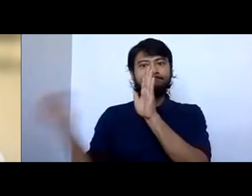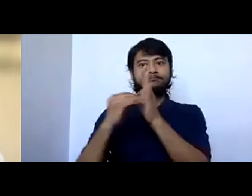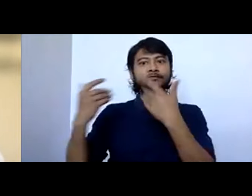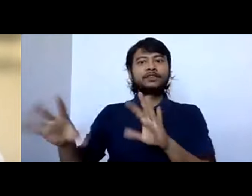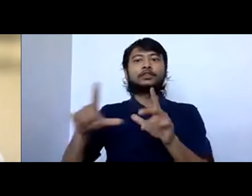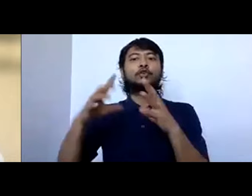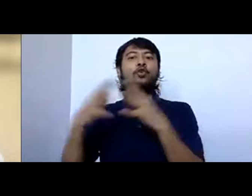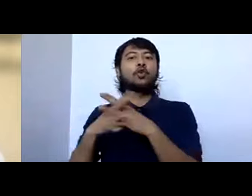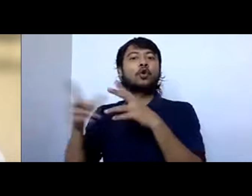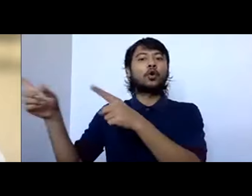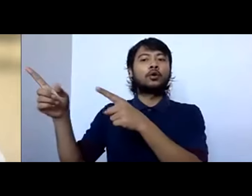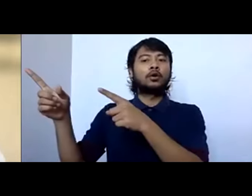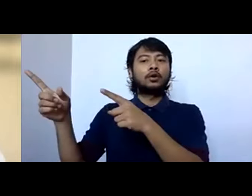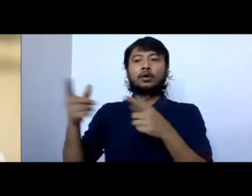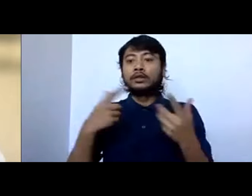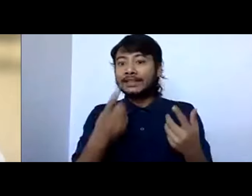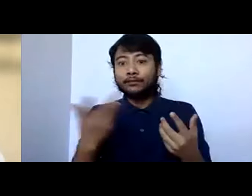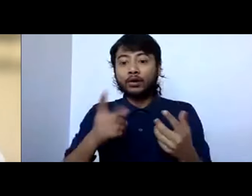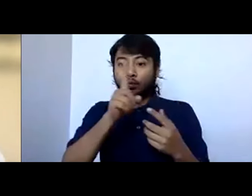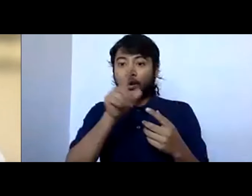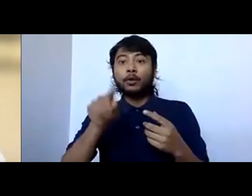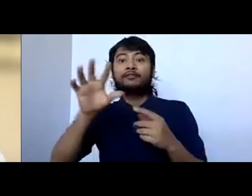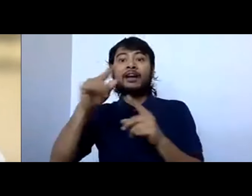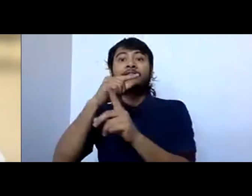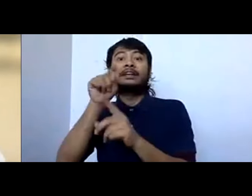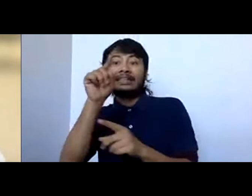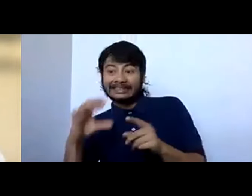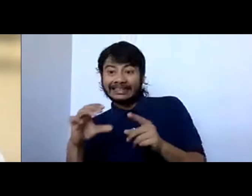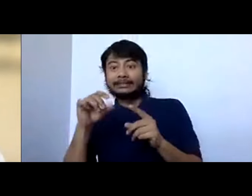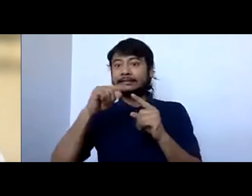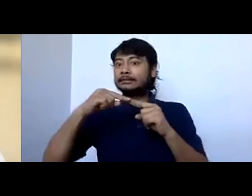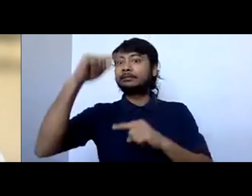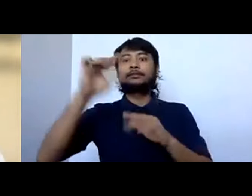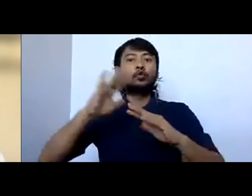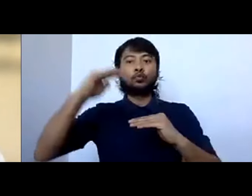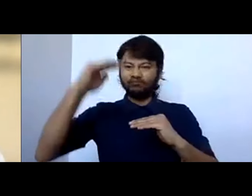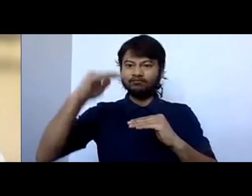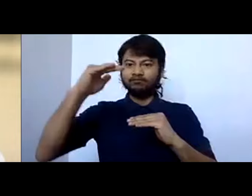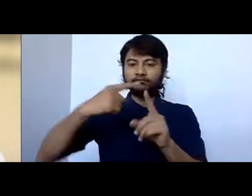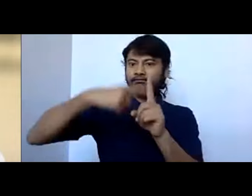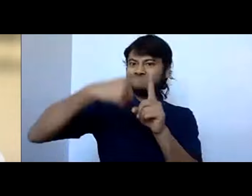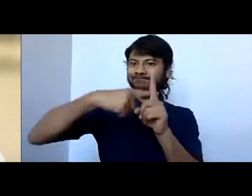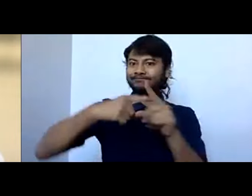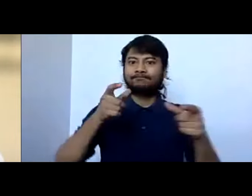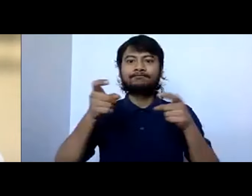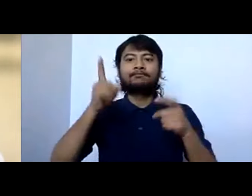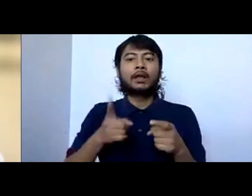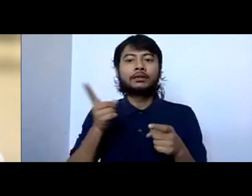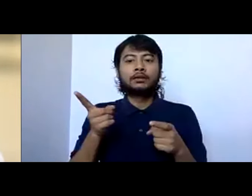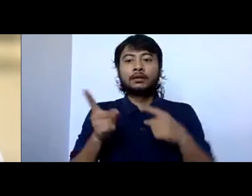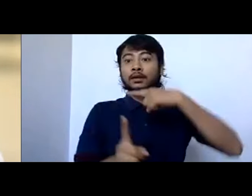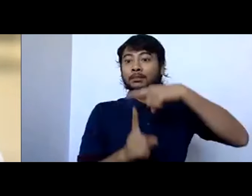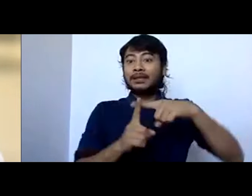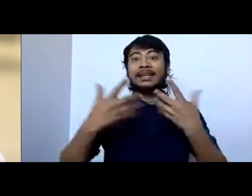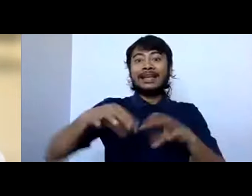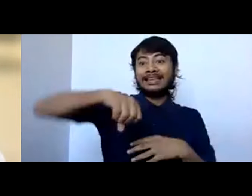in the primary legislation. We also established an independent climate change commission, which sets out our emissions budgets, and the first three